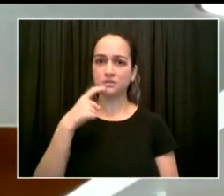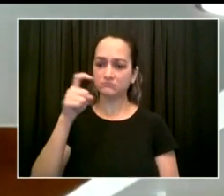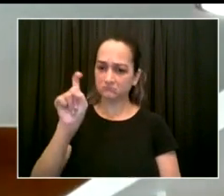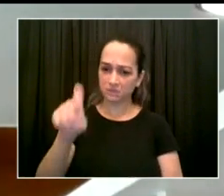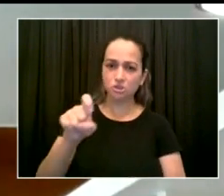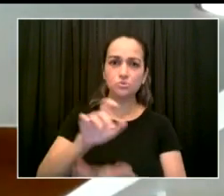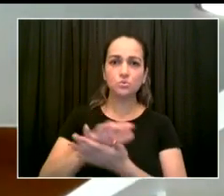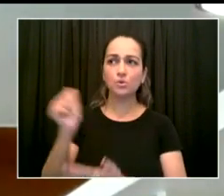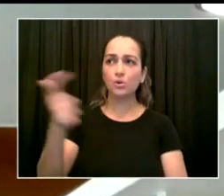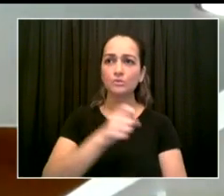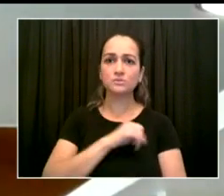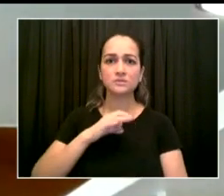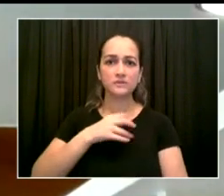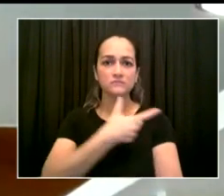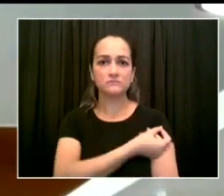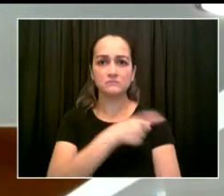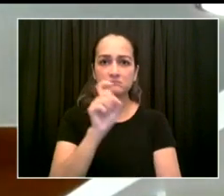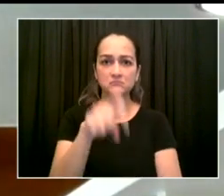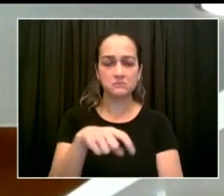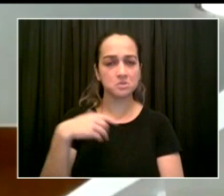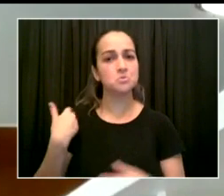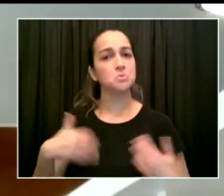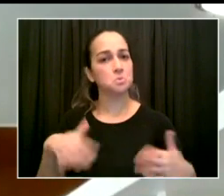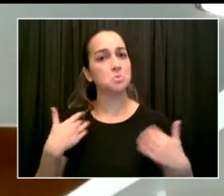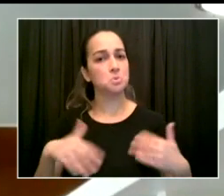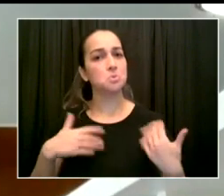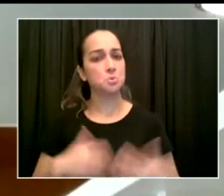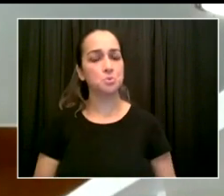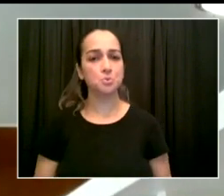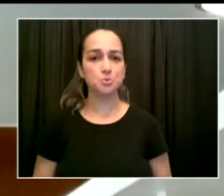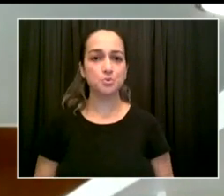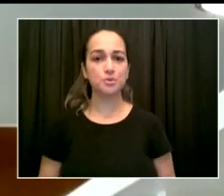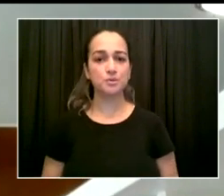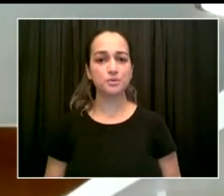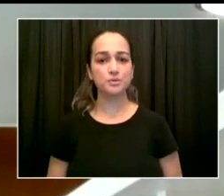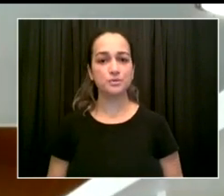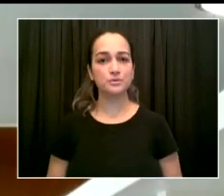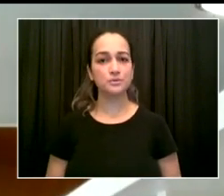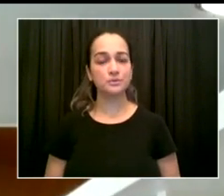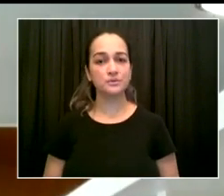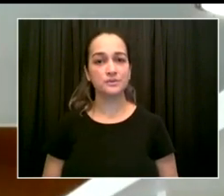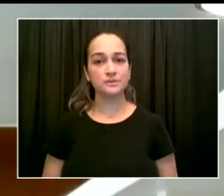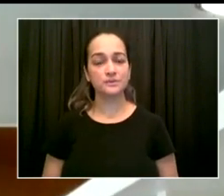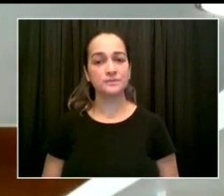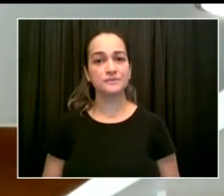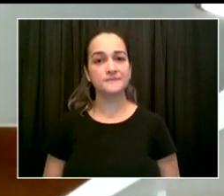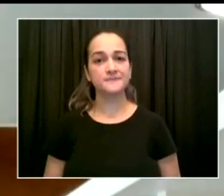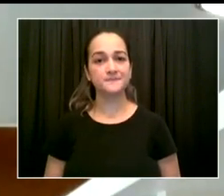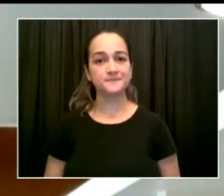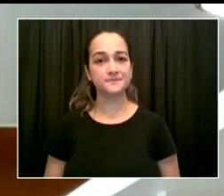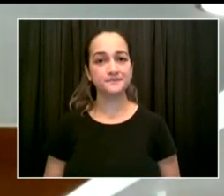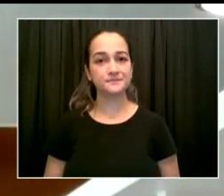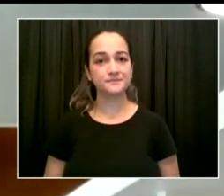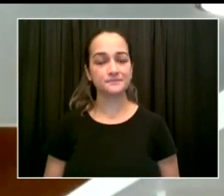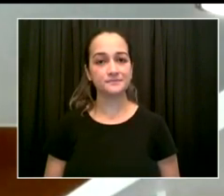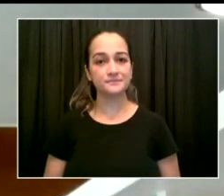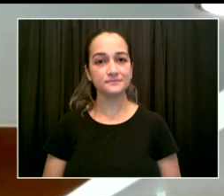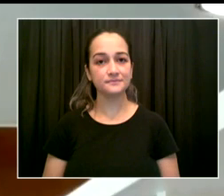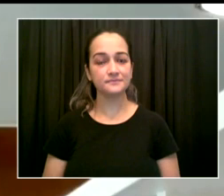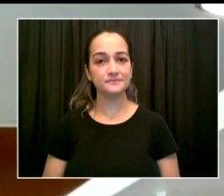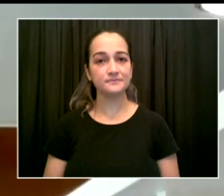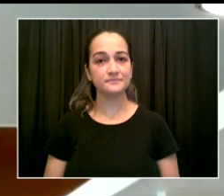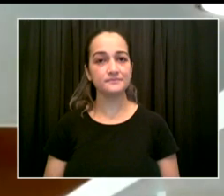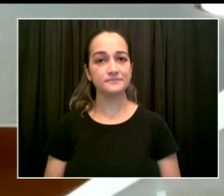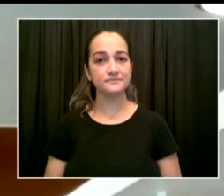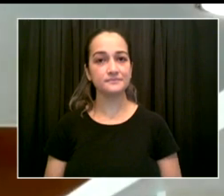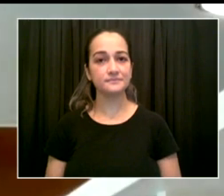in New York City, we found that students and teachers who were in remote learning had the same, if not a greater risk,